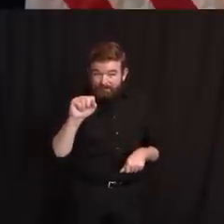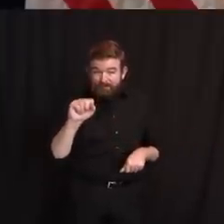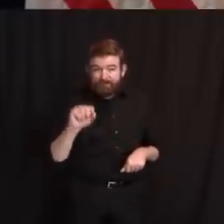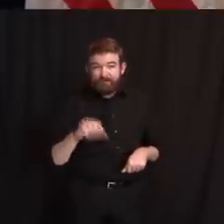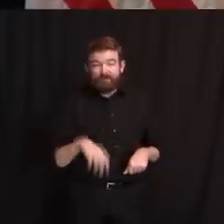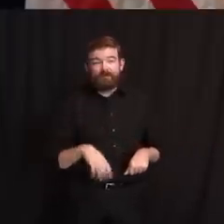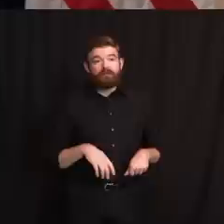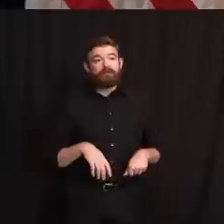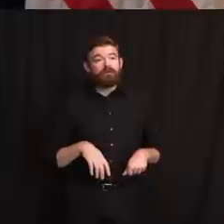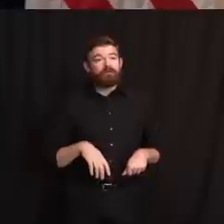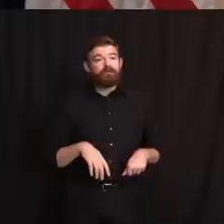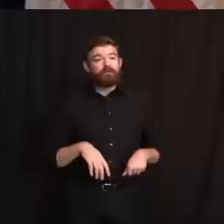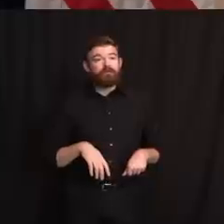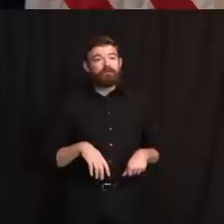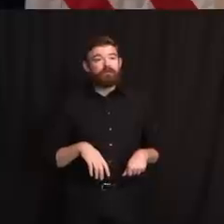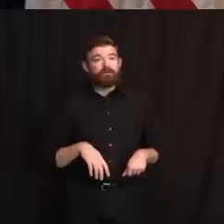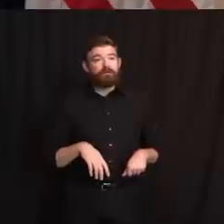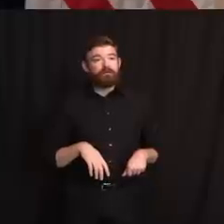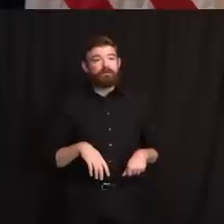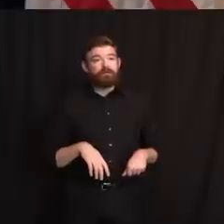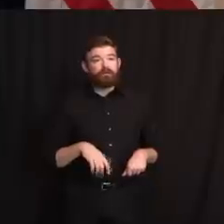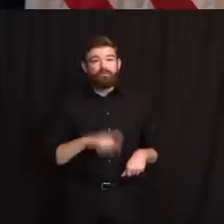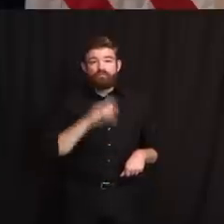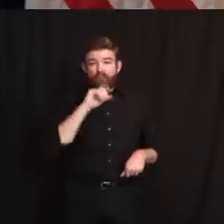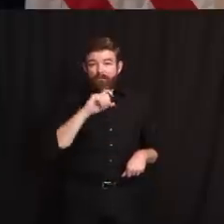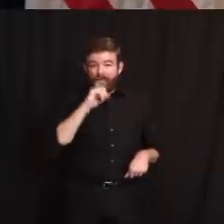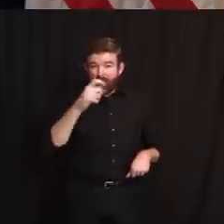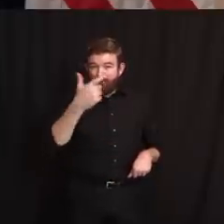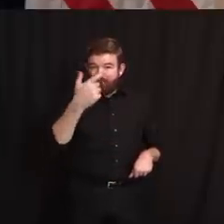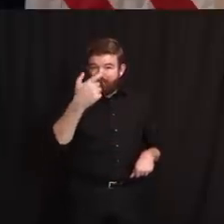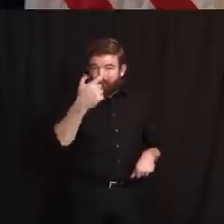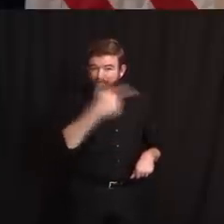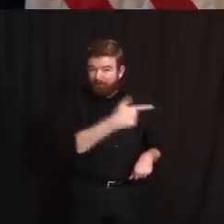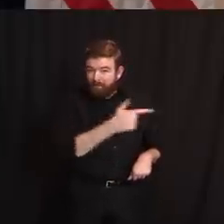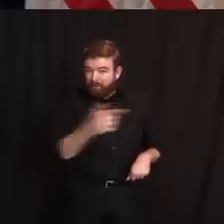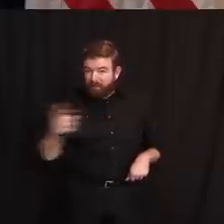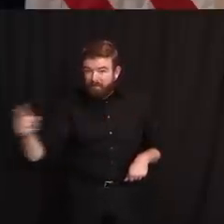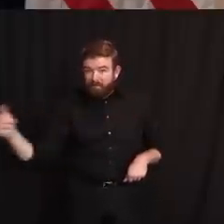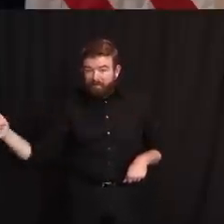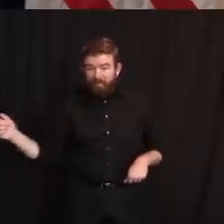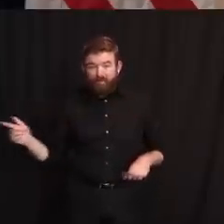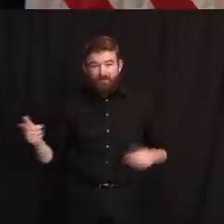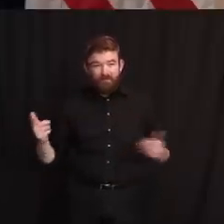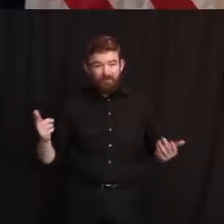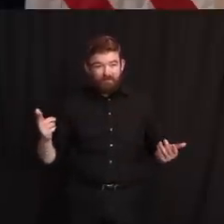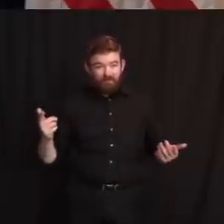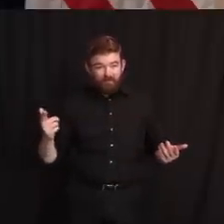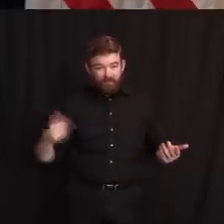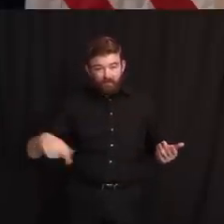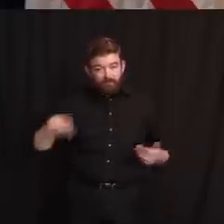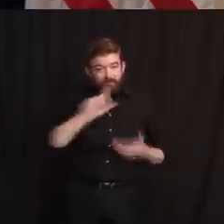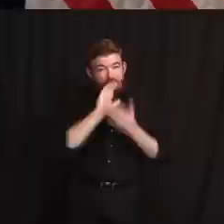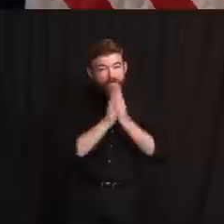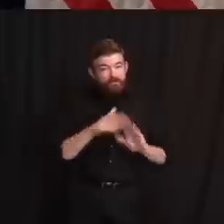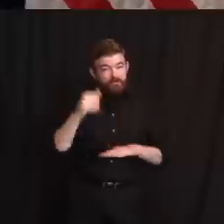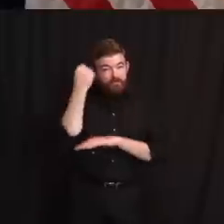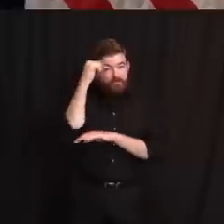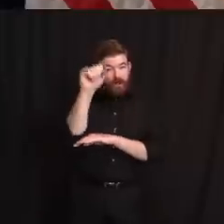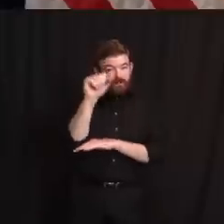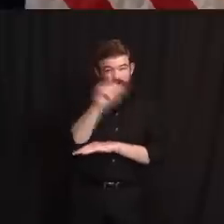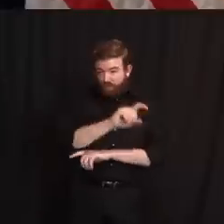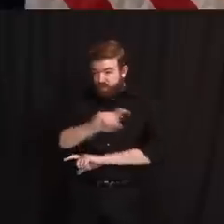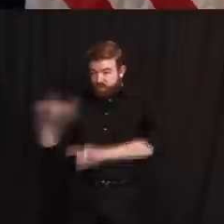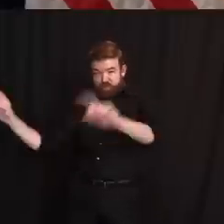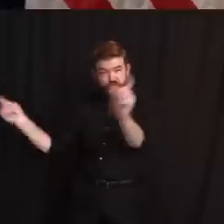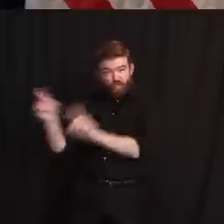devices or rubber bullets on peaceful protesters in exchange for a photo op is